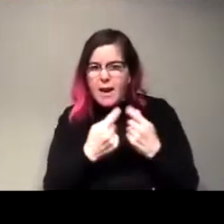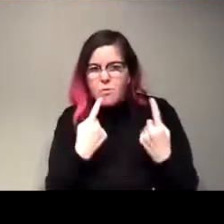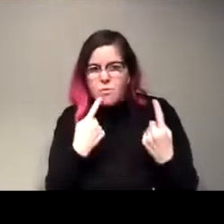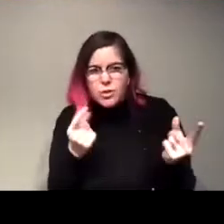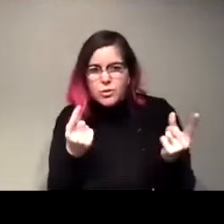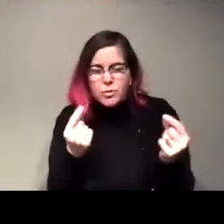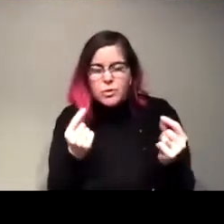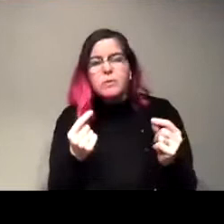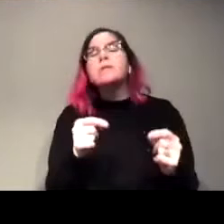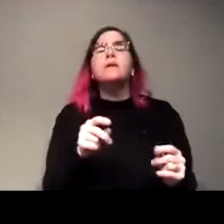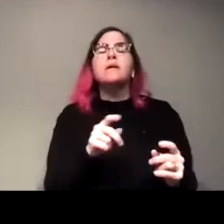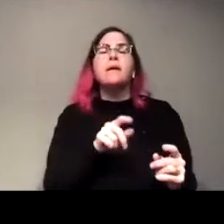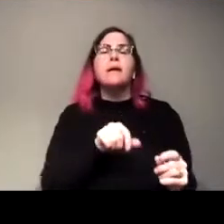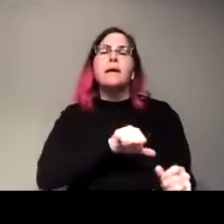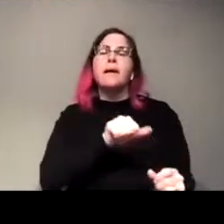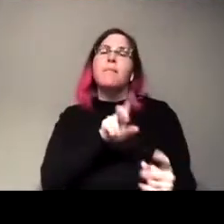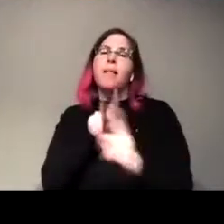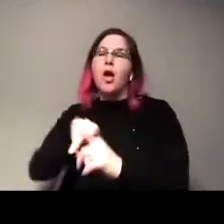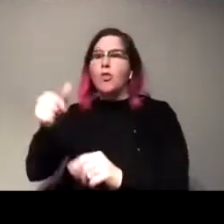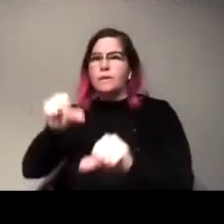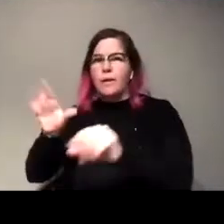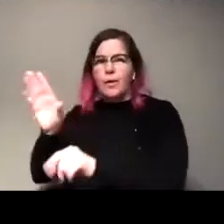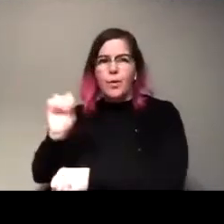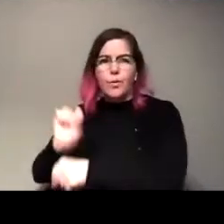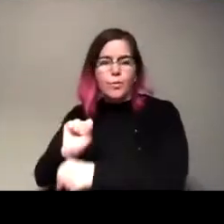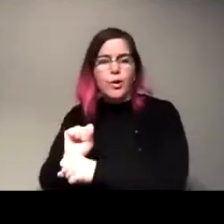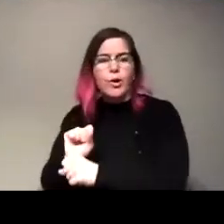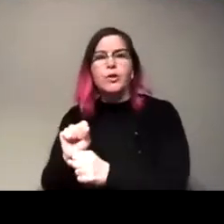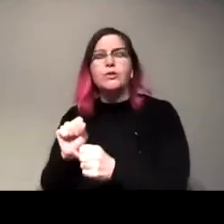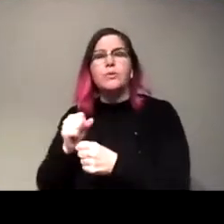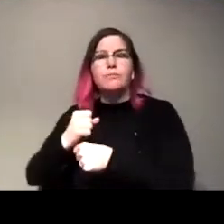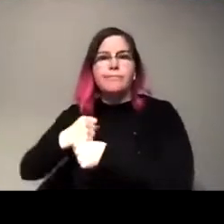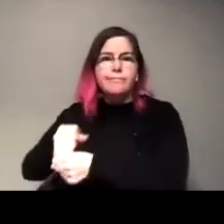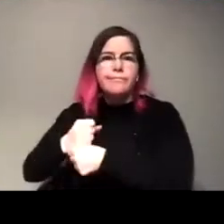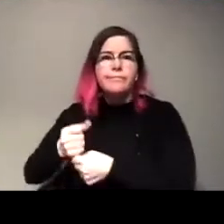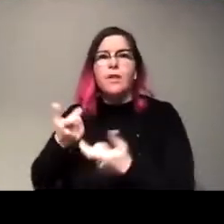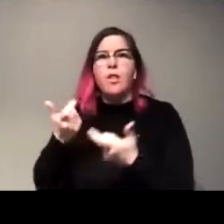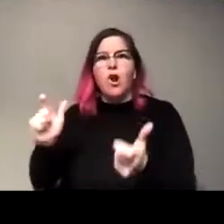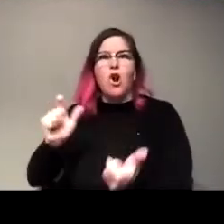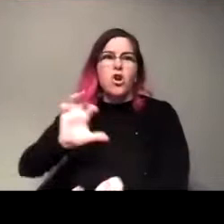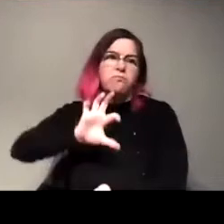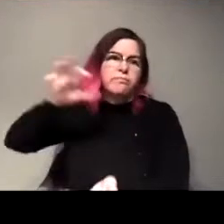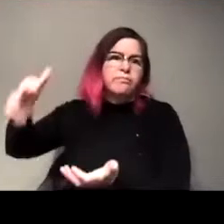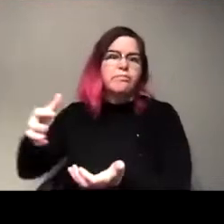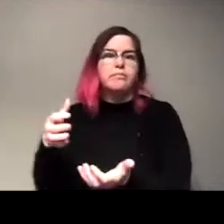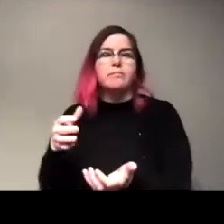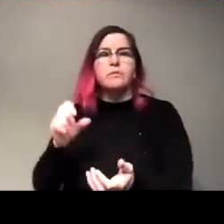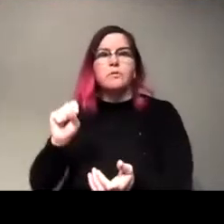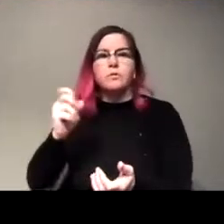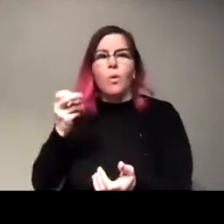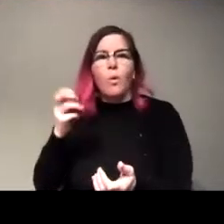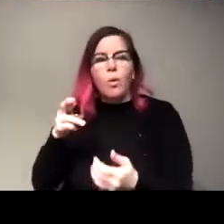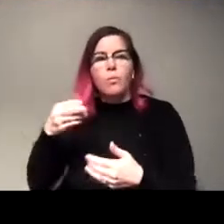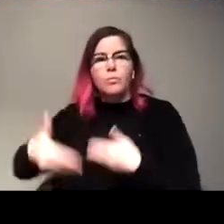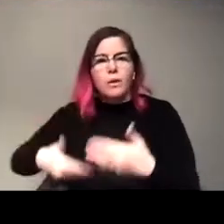that other scientists can use to like, you know, to generate like large scale, uh, you know, solar processes to